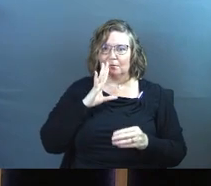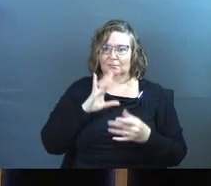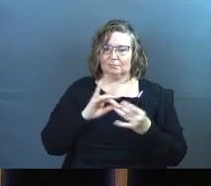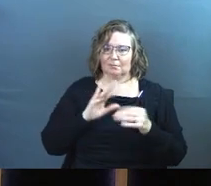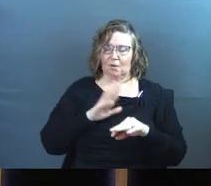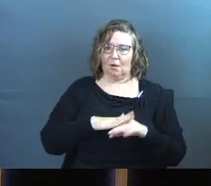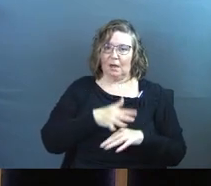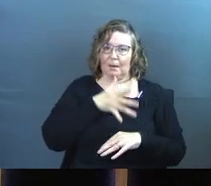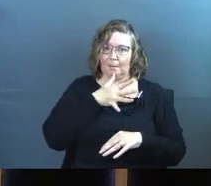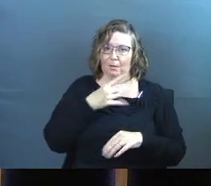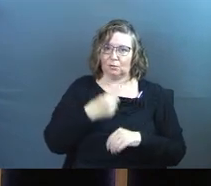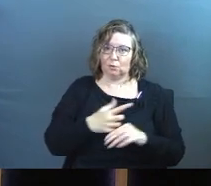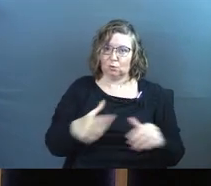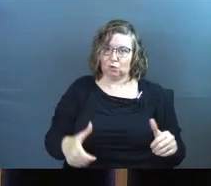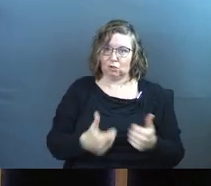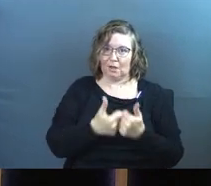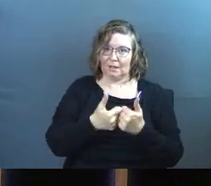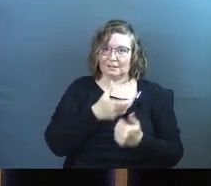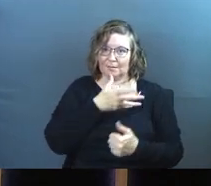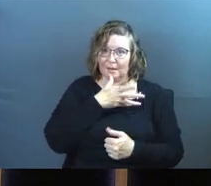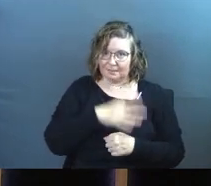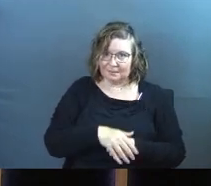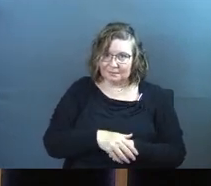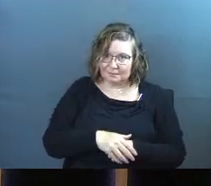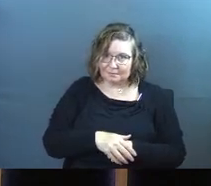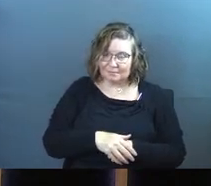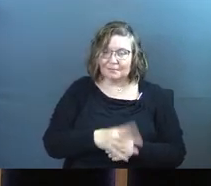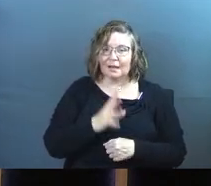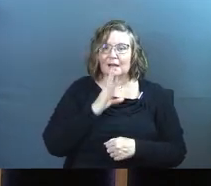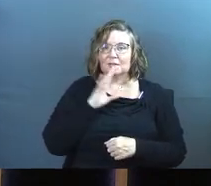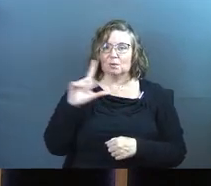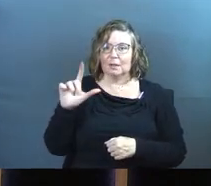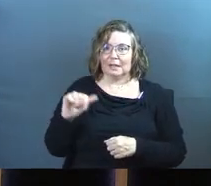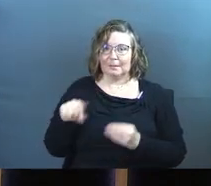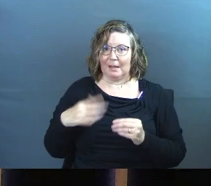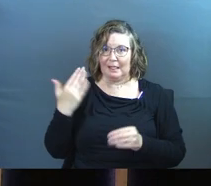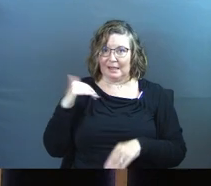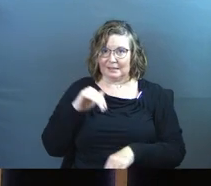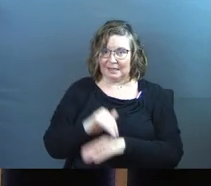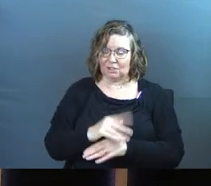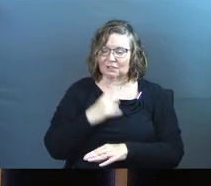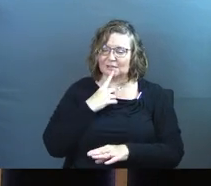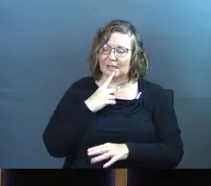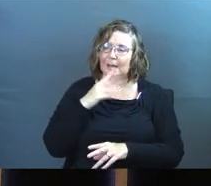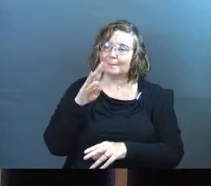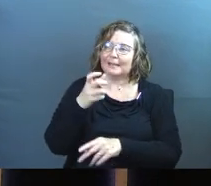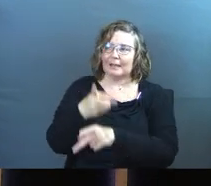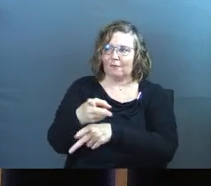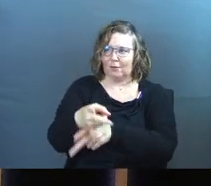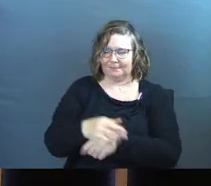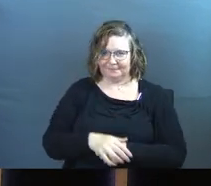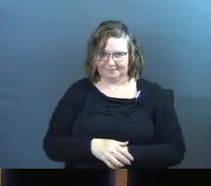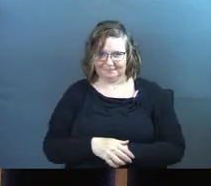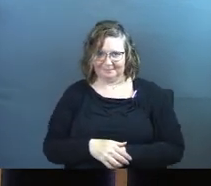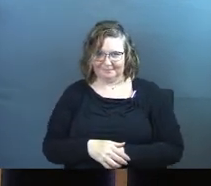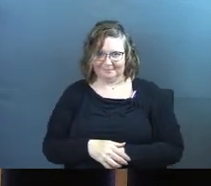Day to challenge moms. I talked to Linda about this last night. She said, be careful.